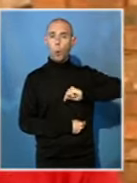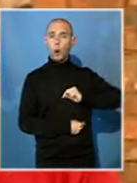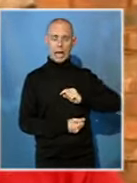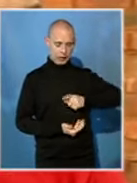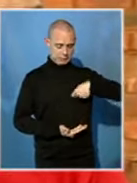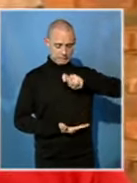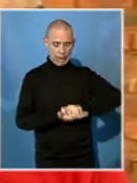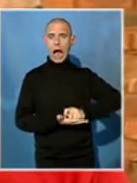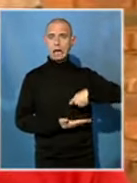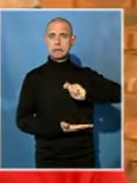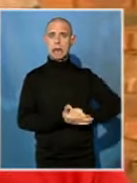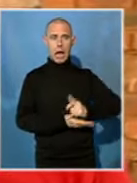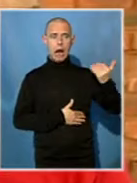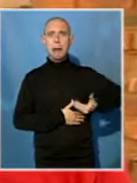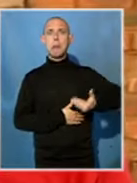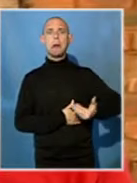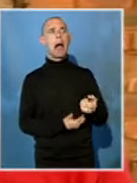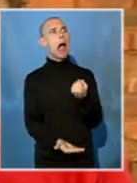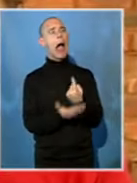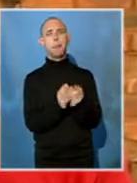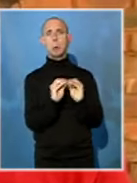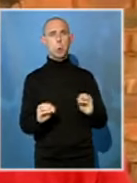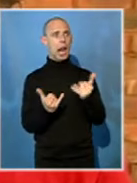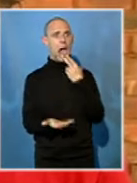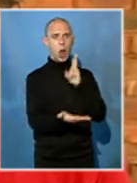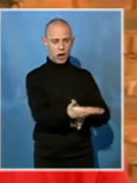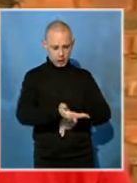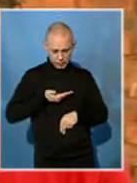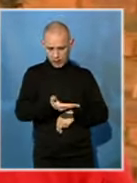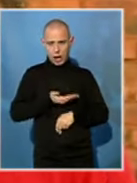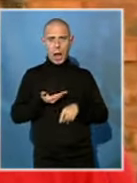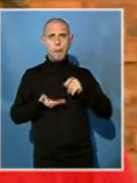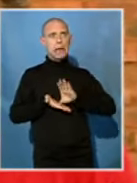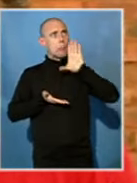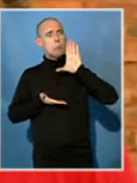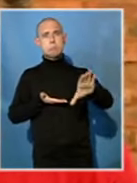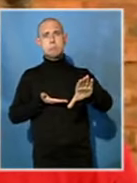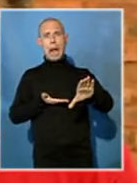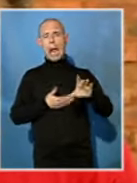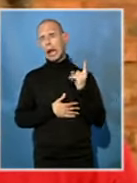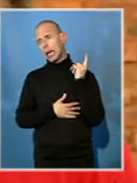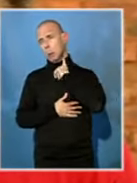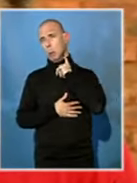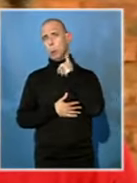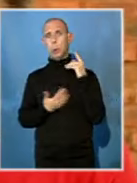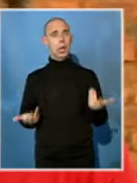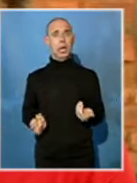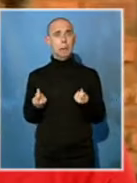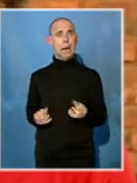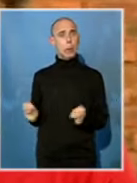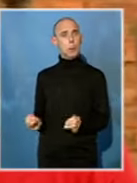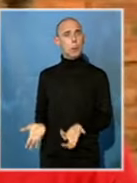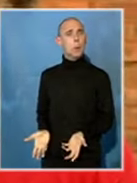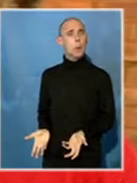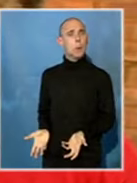And now we receive huge amounts of accounts that we must pay and we don't have that money